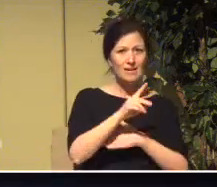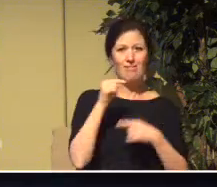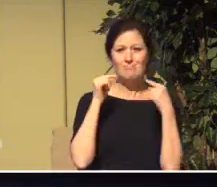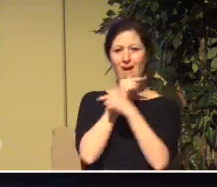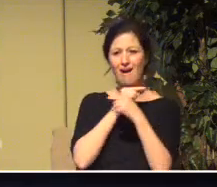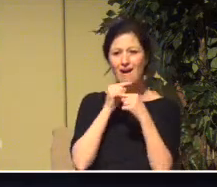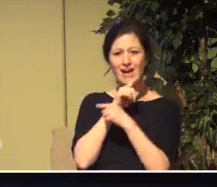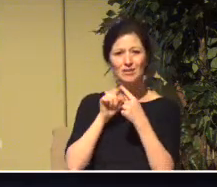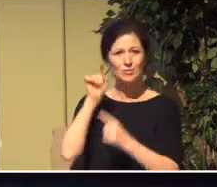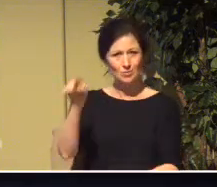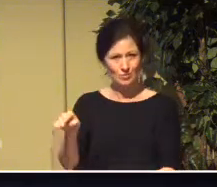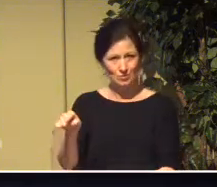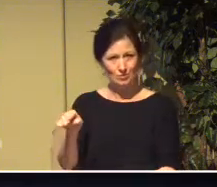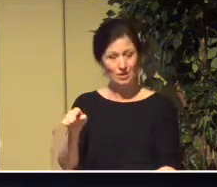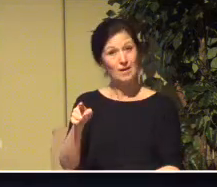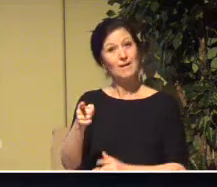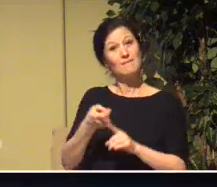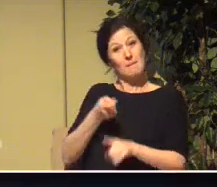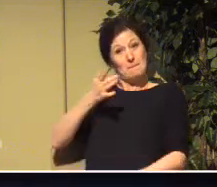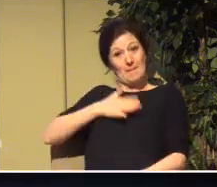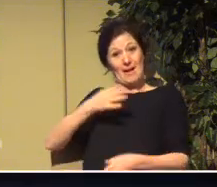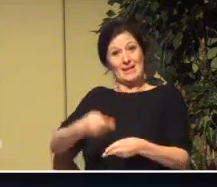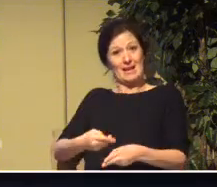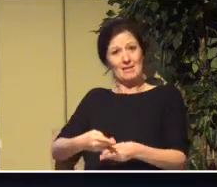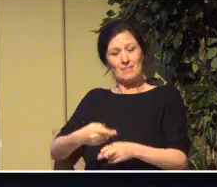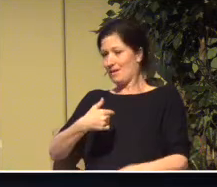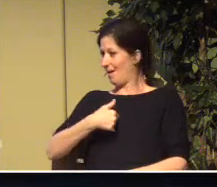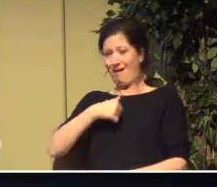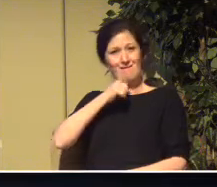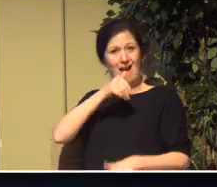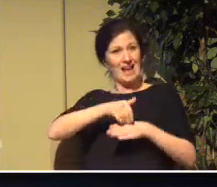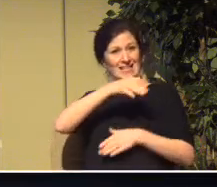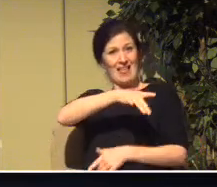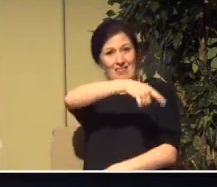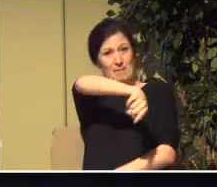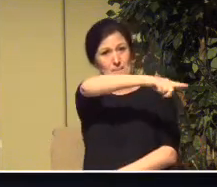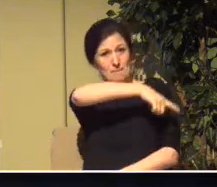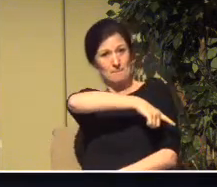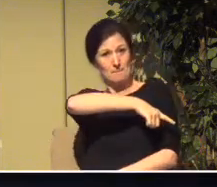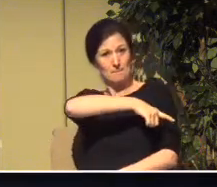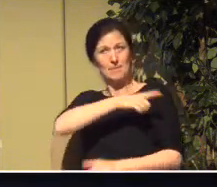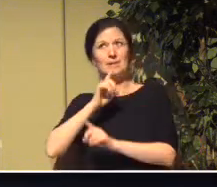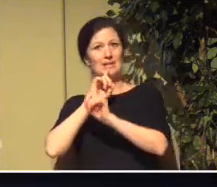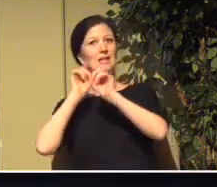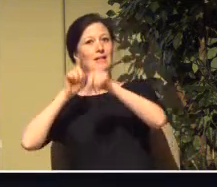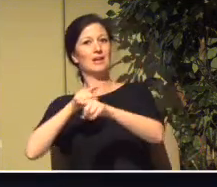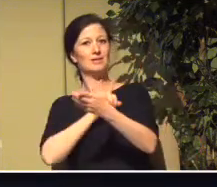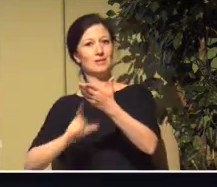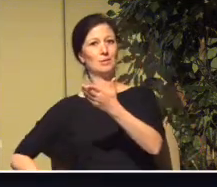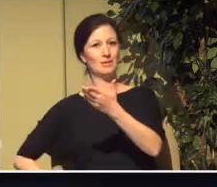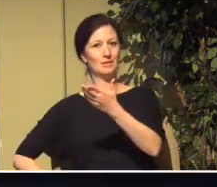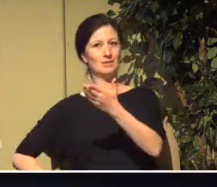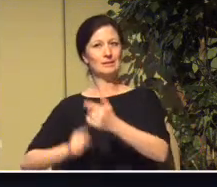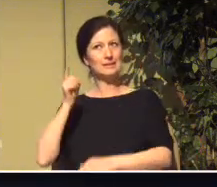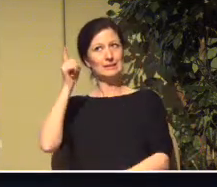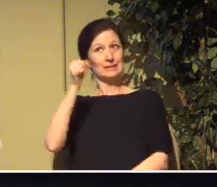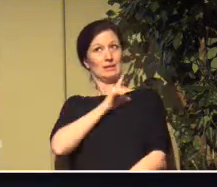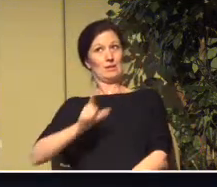name. I have not sent them, declares the Lord. This is what the Lord says.